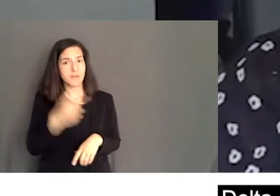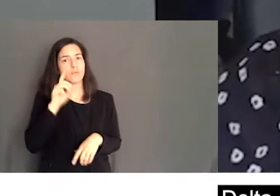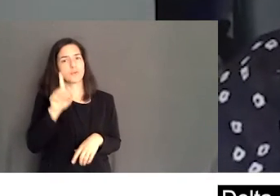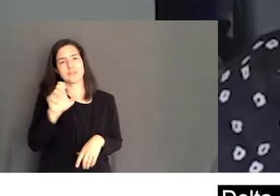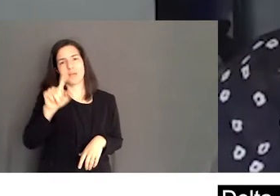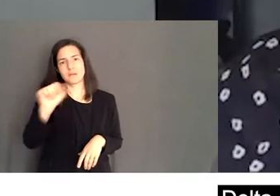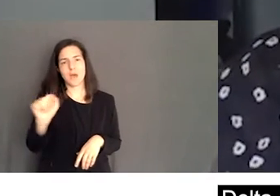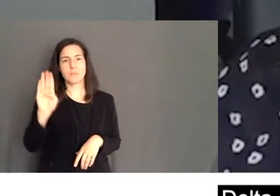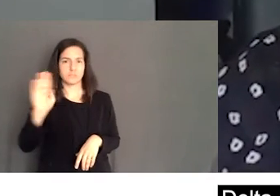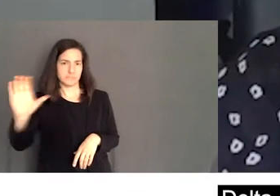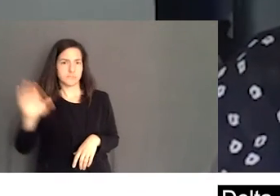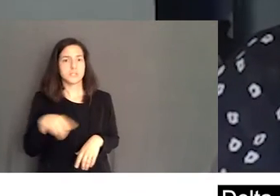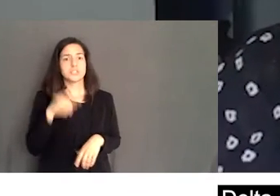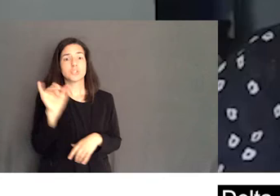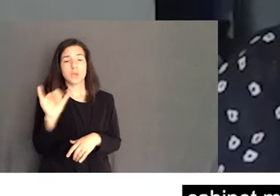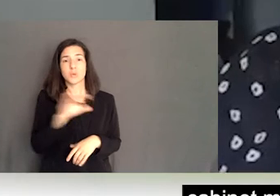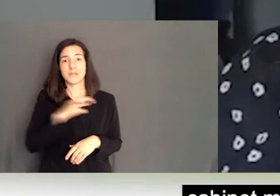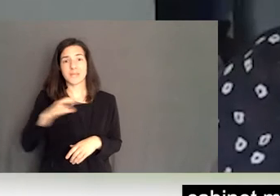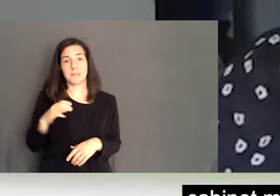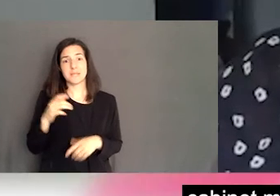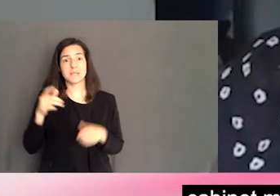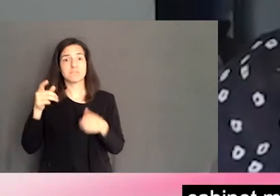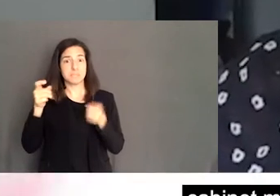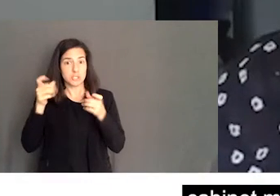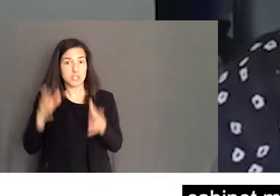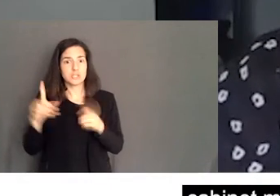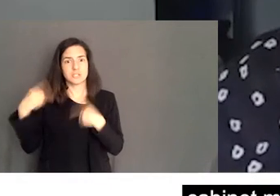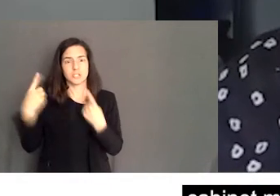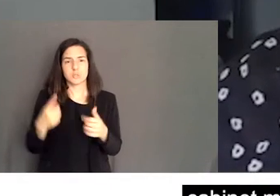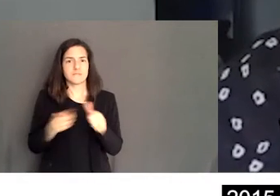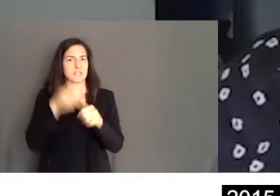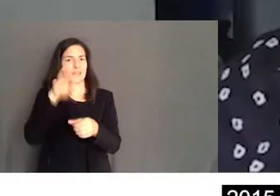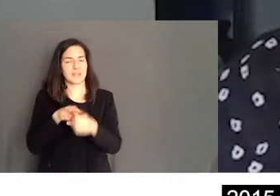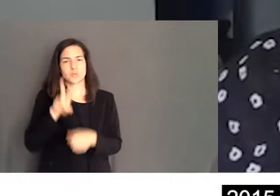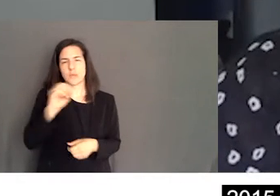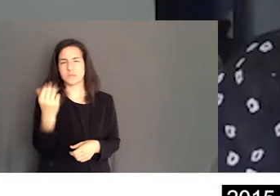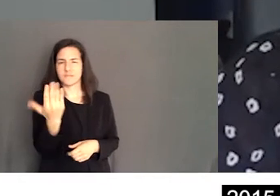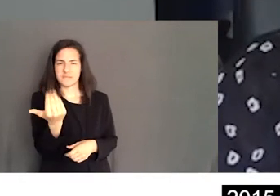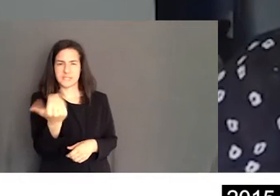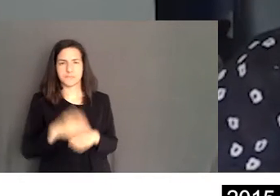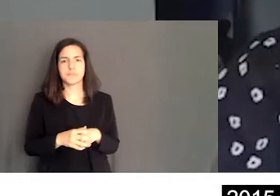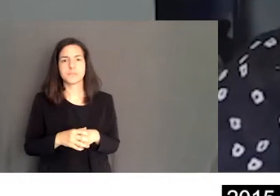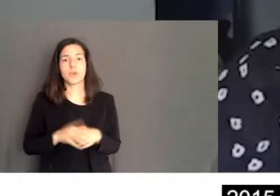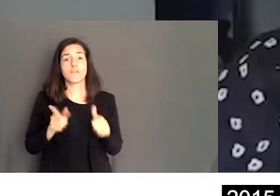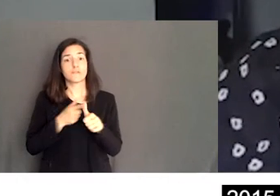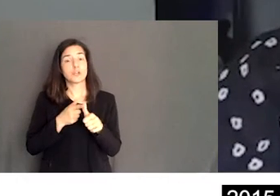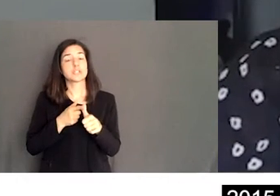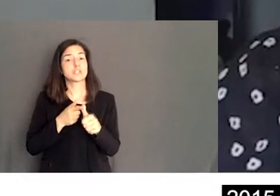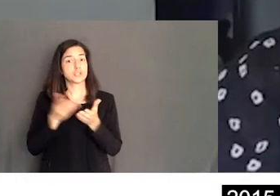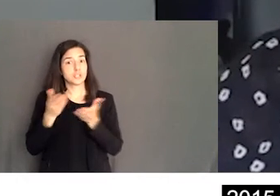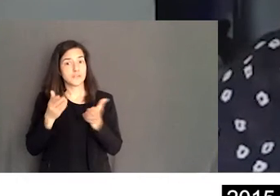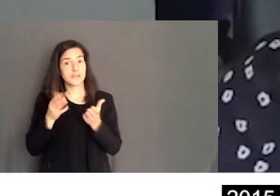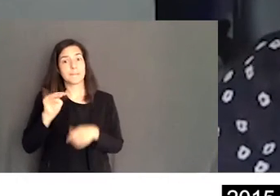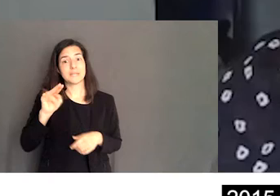Delta British Columbia, she's in fact been a cabinet minister since she was very first elected in 2015. First serving